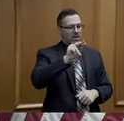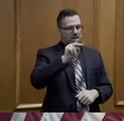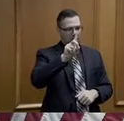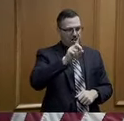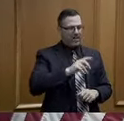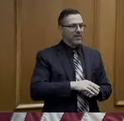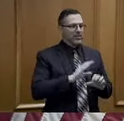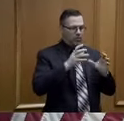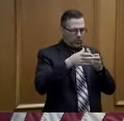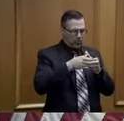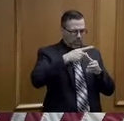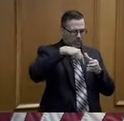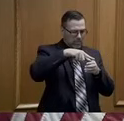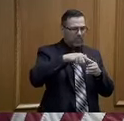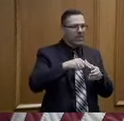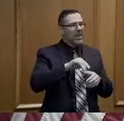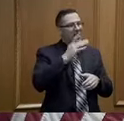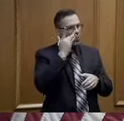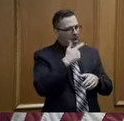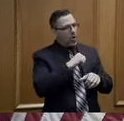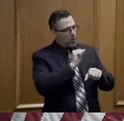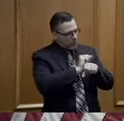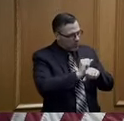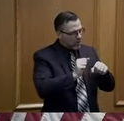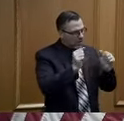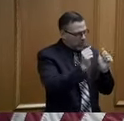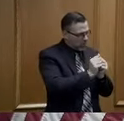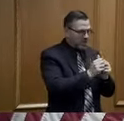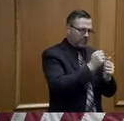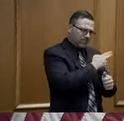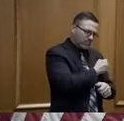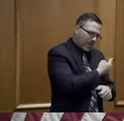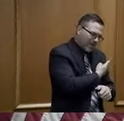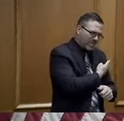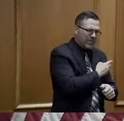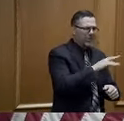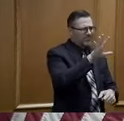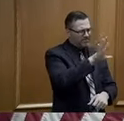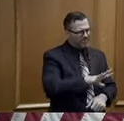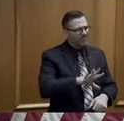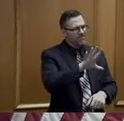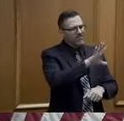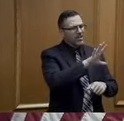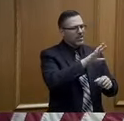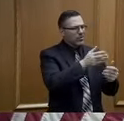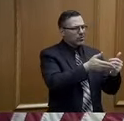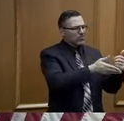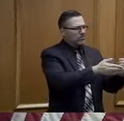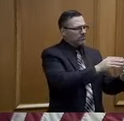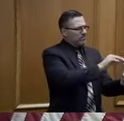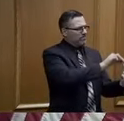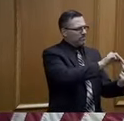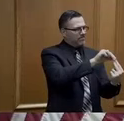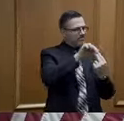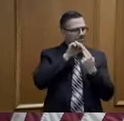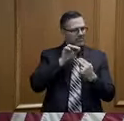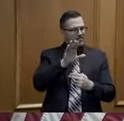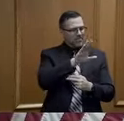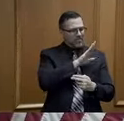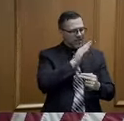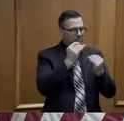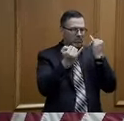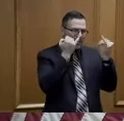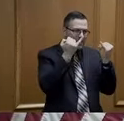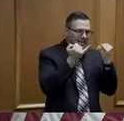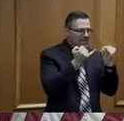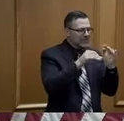our healthcare institutions to develop strategies for drugs to treat and